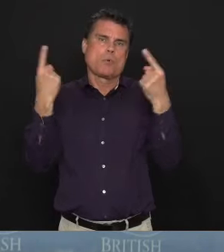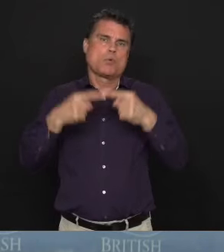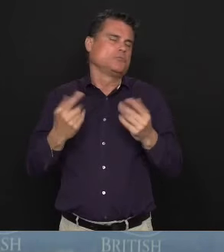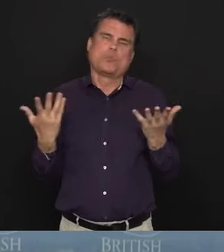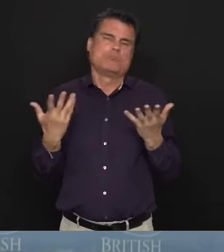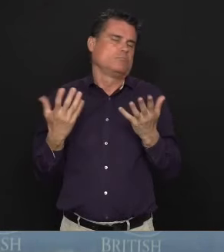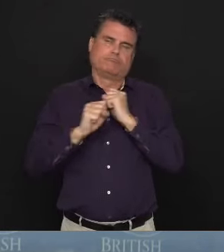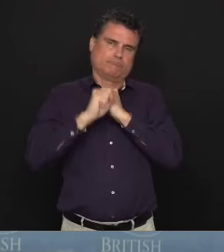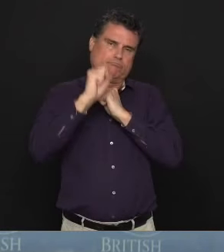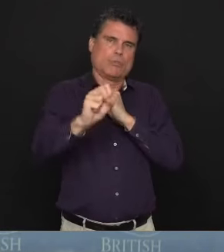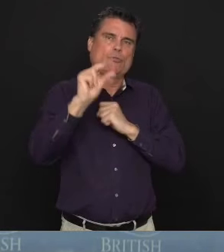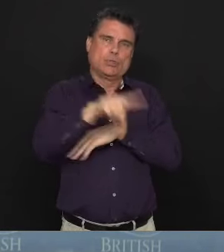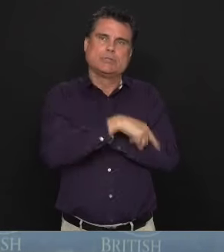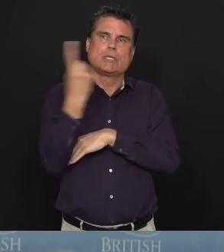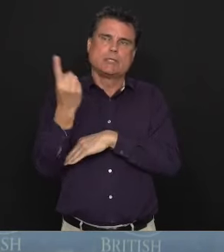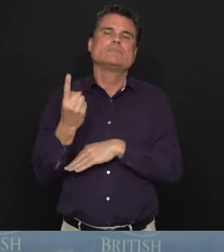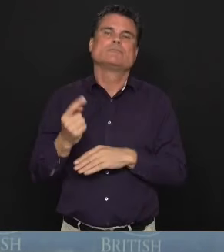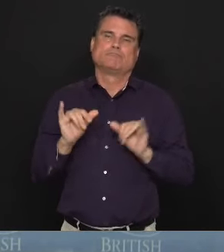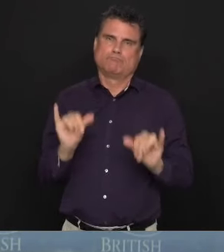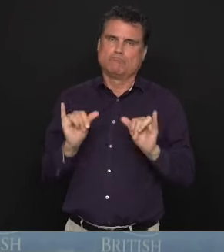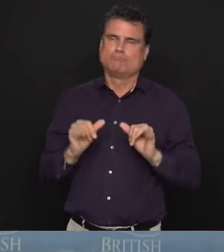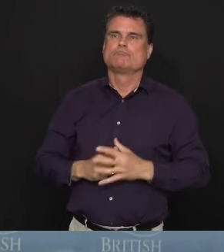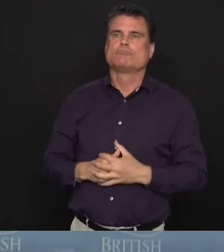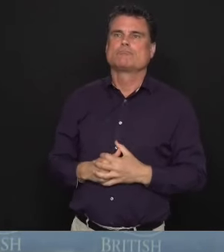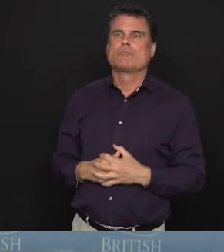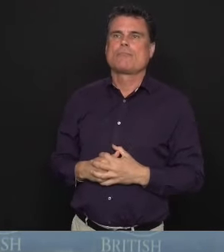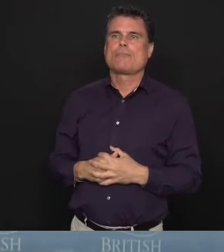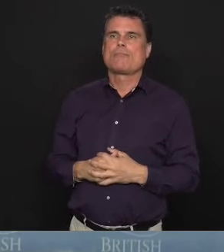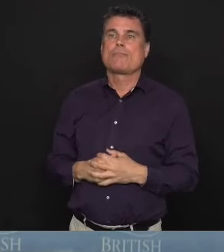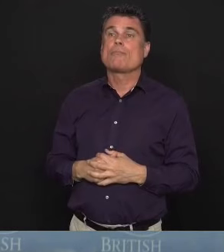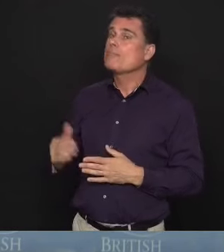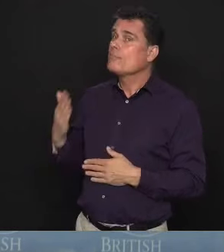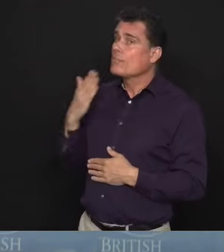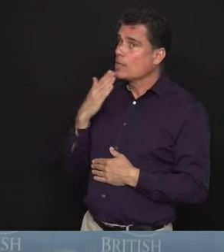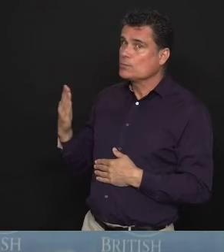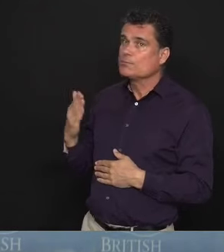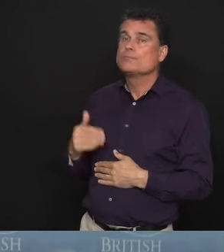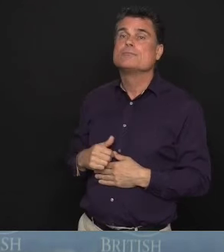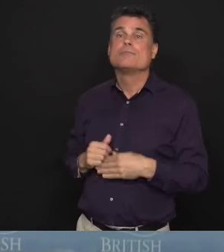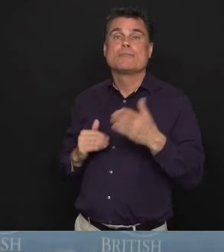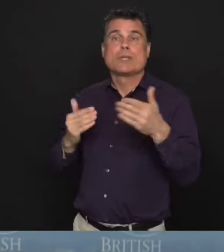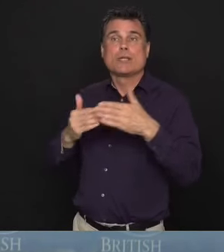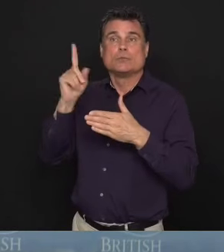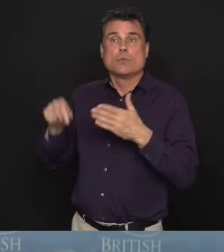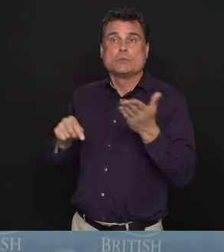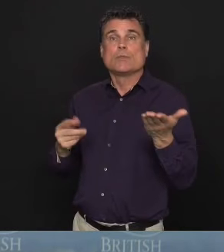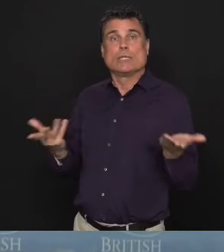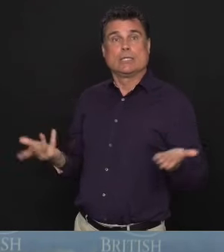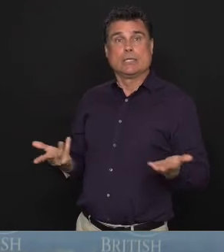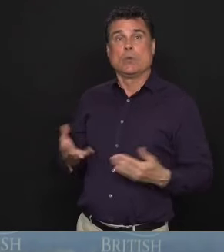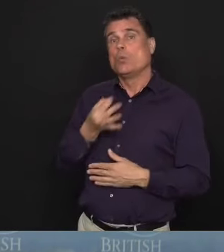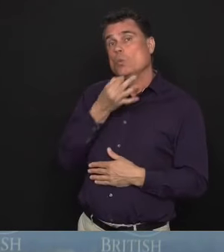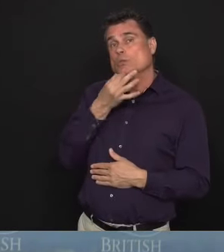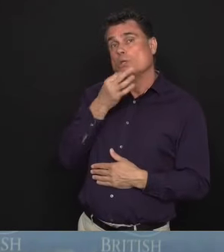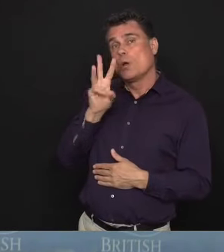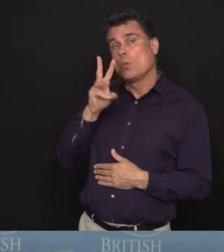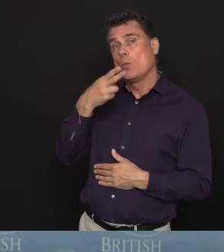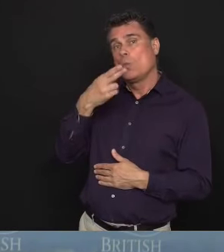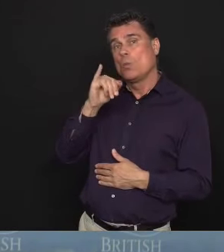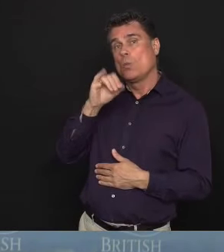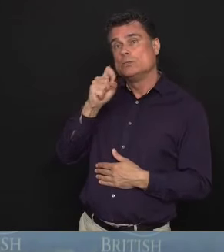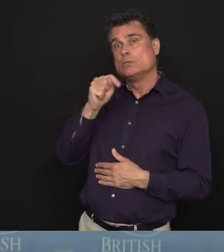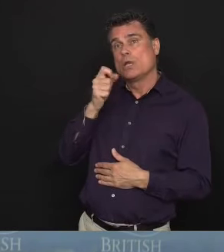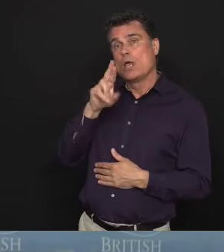Thank you, Minister. We do have some locals here in Whistler who are frustrated seeing people visiting the community. I know there were some pictures